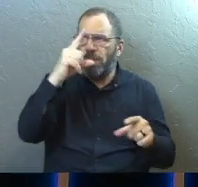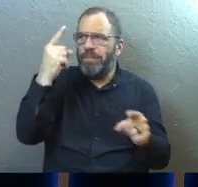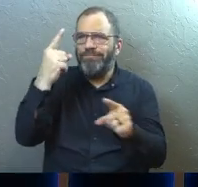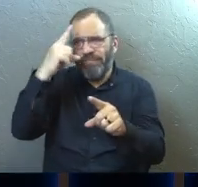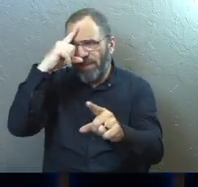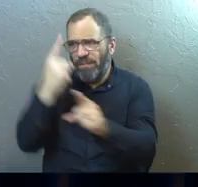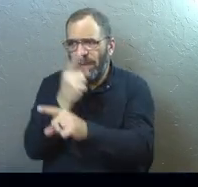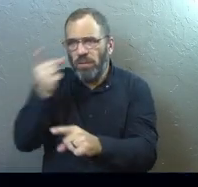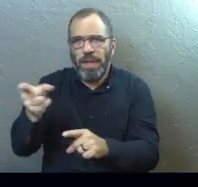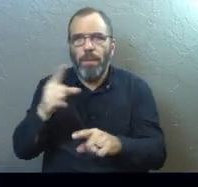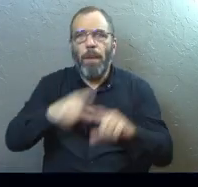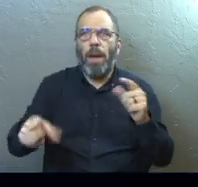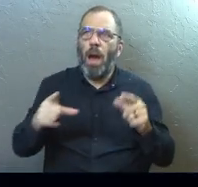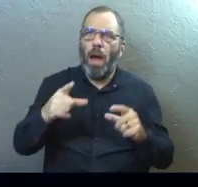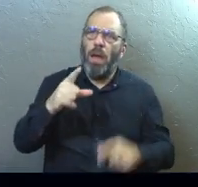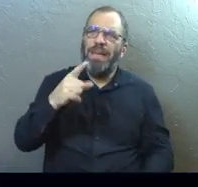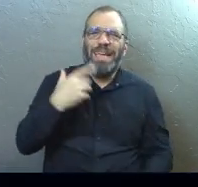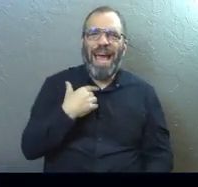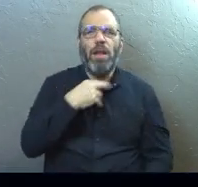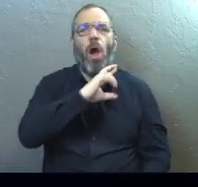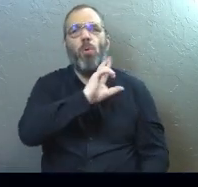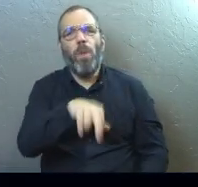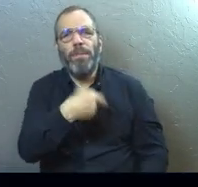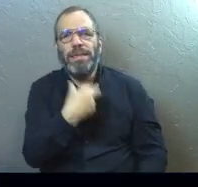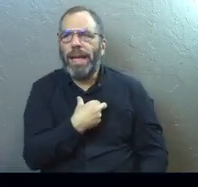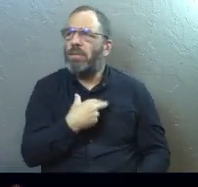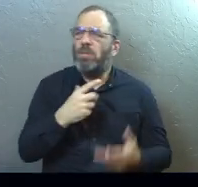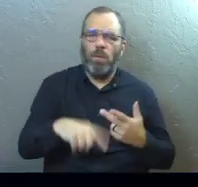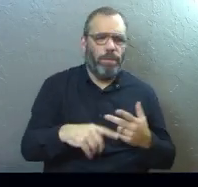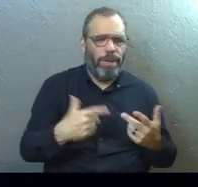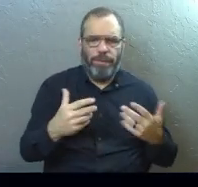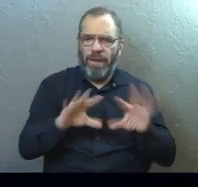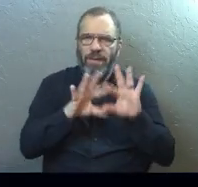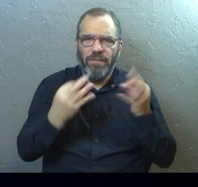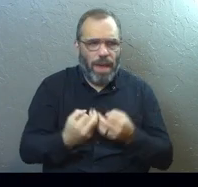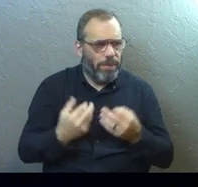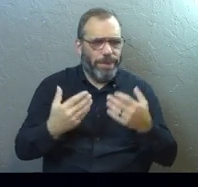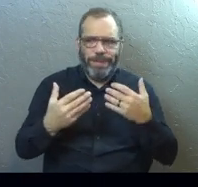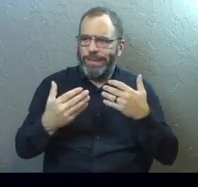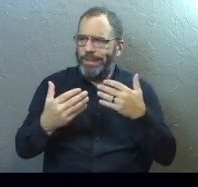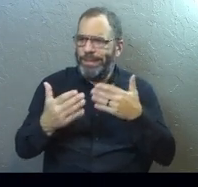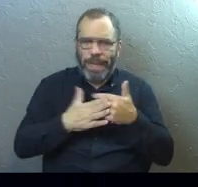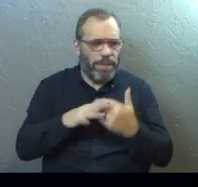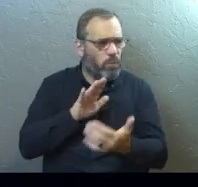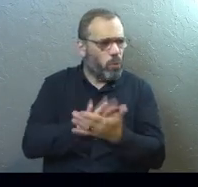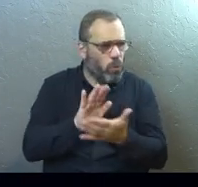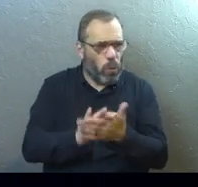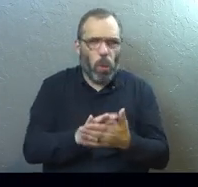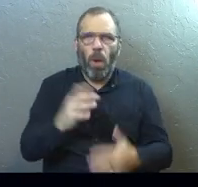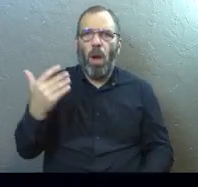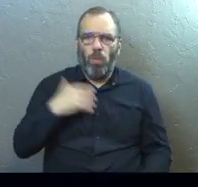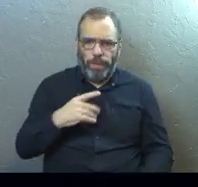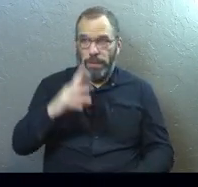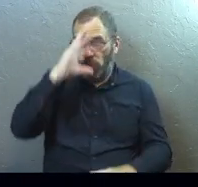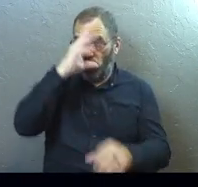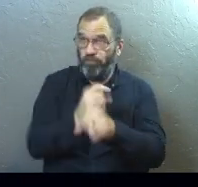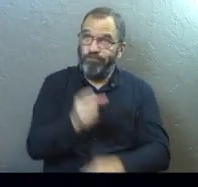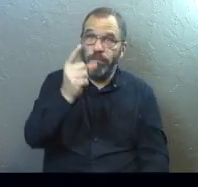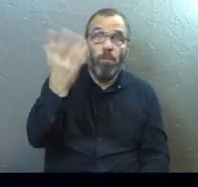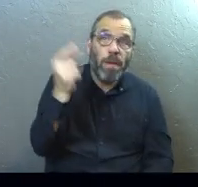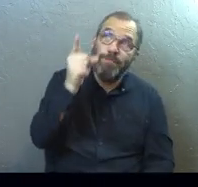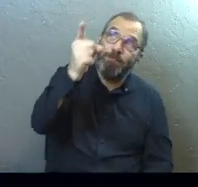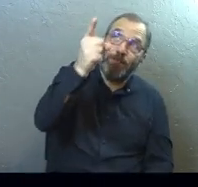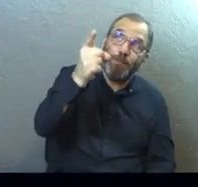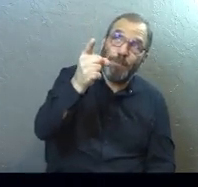and he gained a reputation in our family or in our neighborhood or in our school. Whatever it was, we came to trust him because